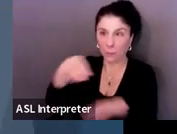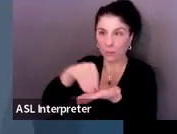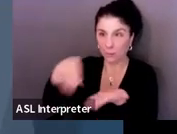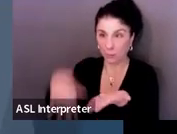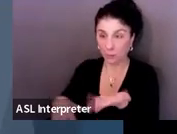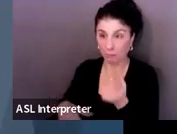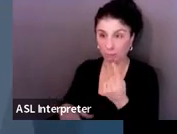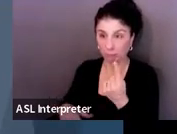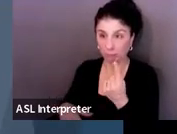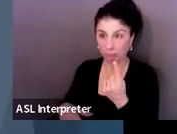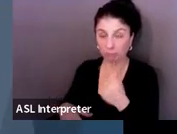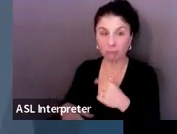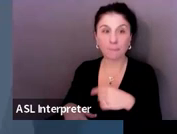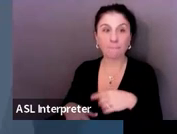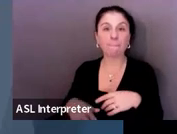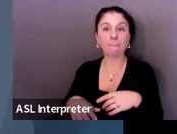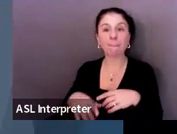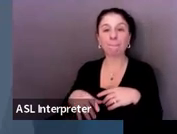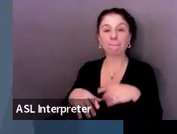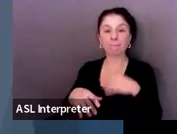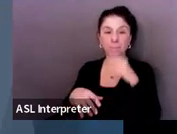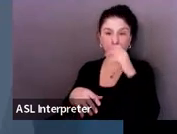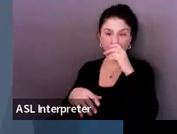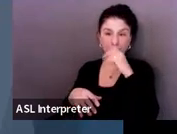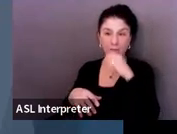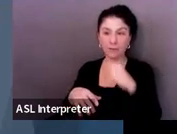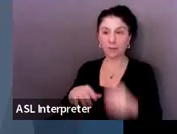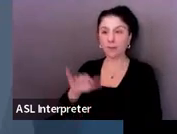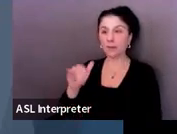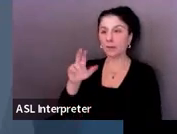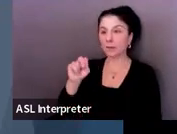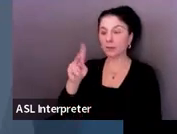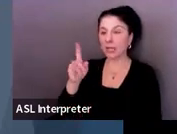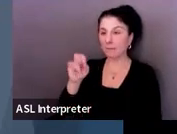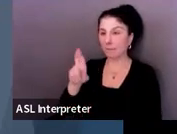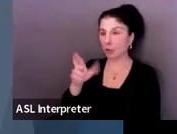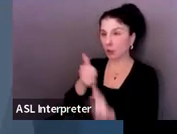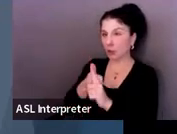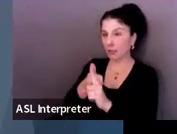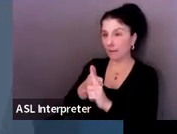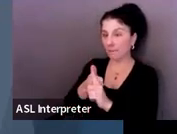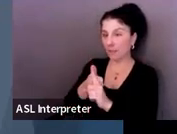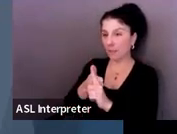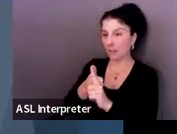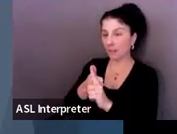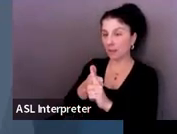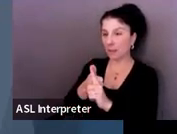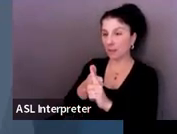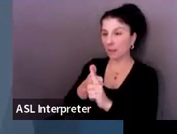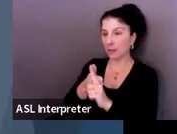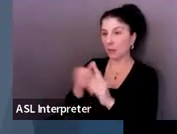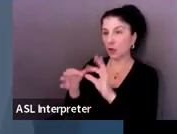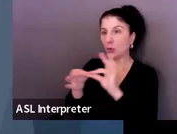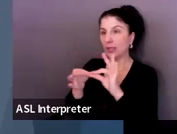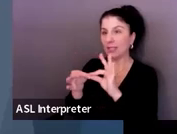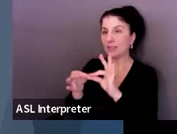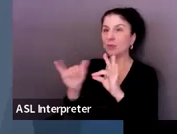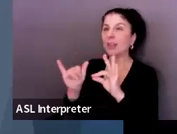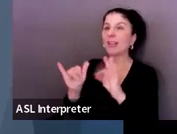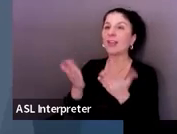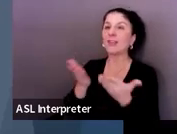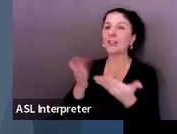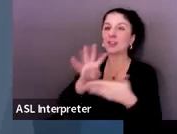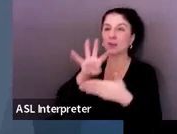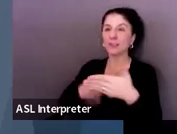And so, and I know Jennifer likes to, she kind of relates this to the service grid in